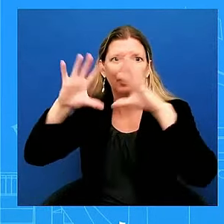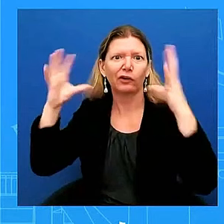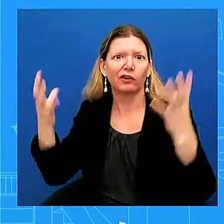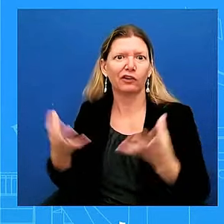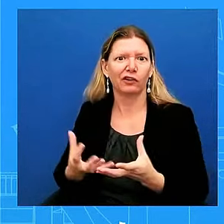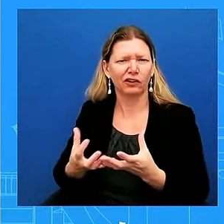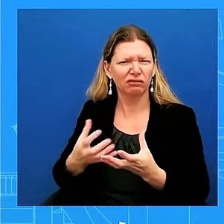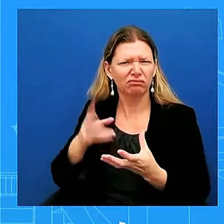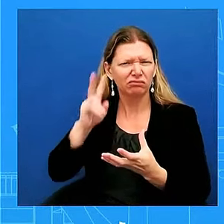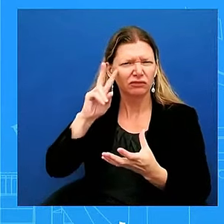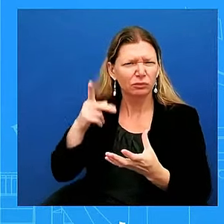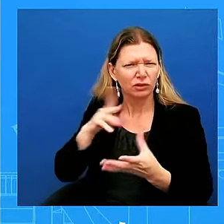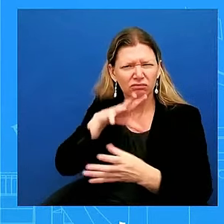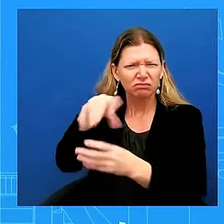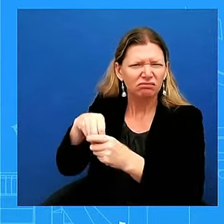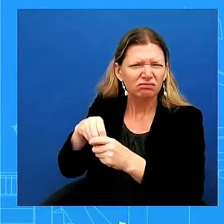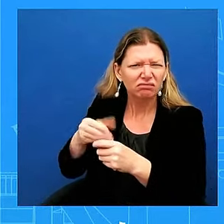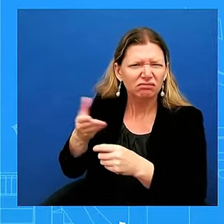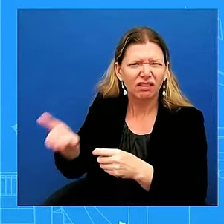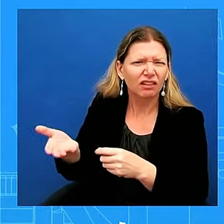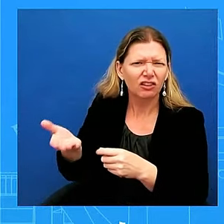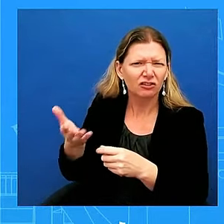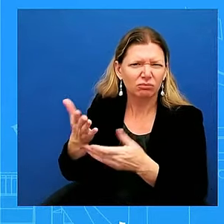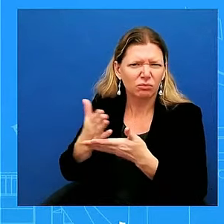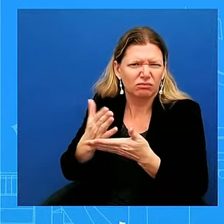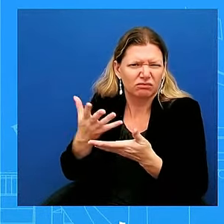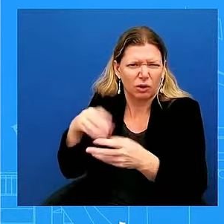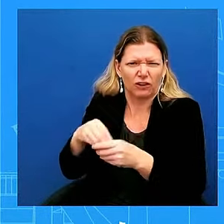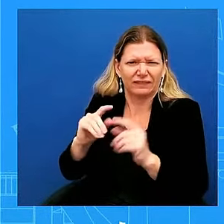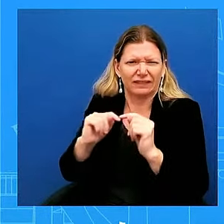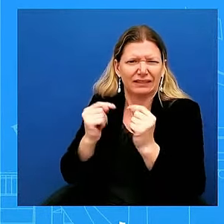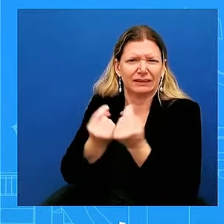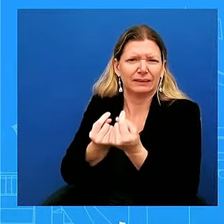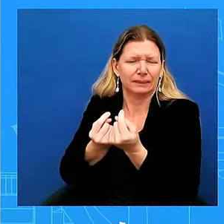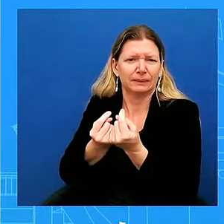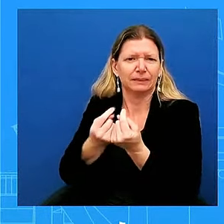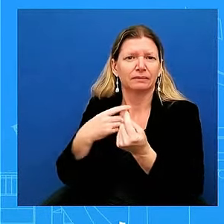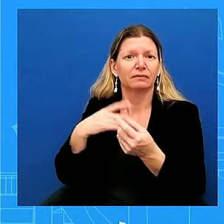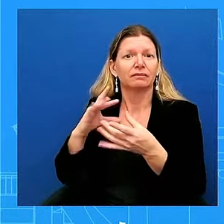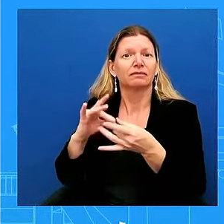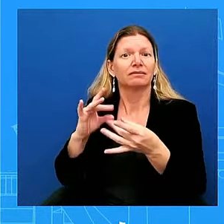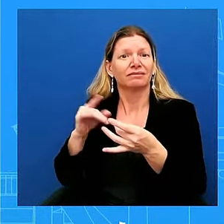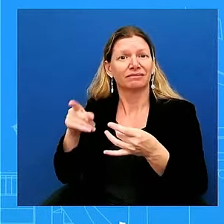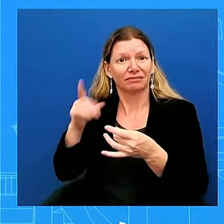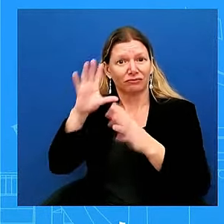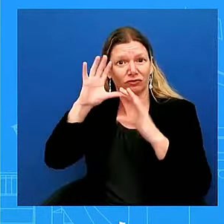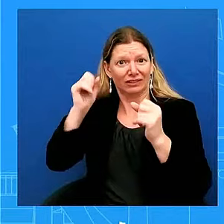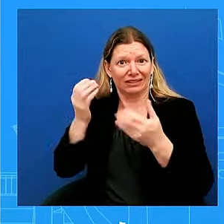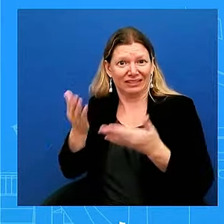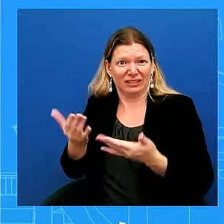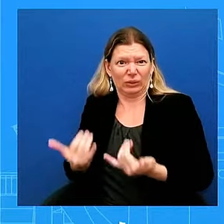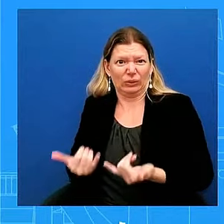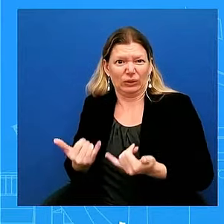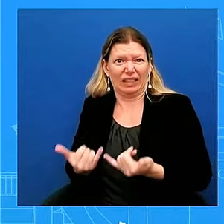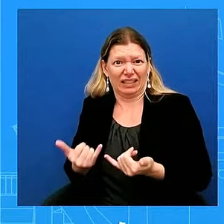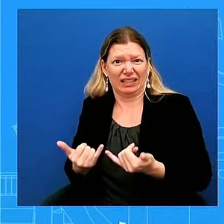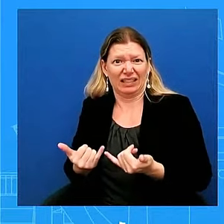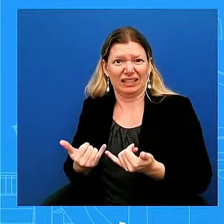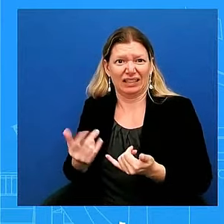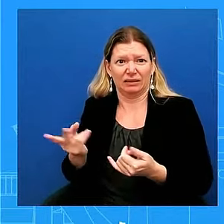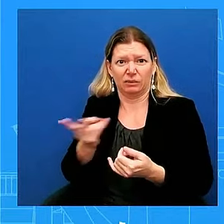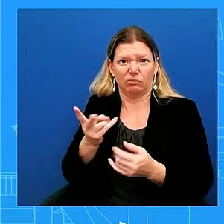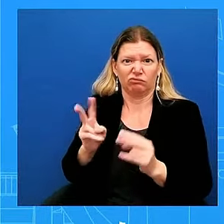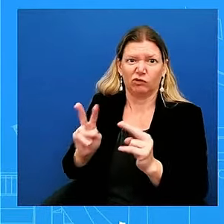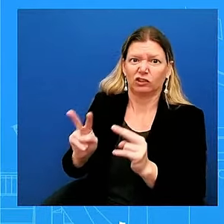Room today as we were watching what was occurring. And that's going to continue. Okay. Thanks, Noreen. The